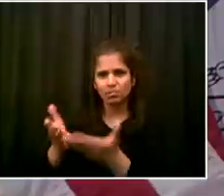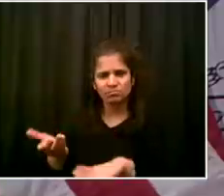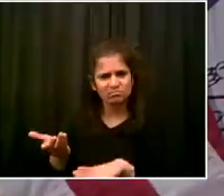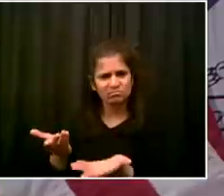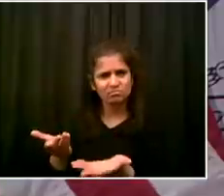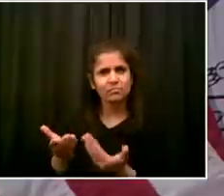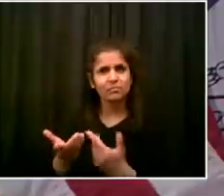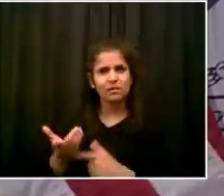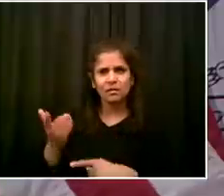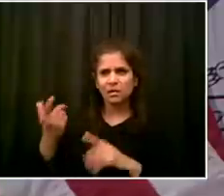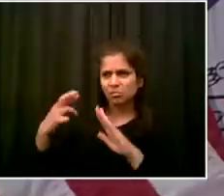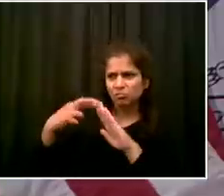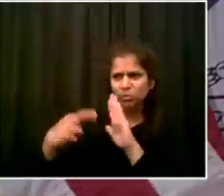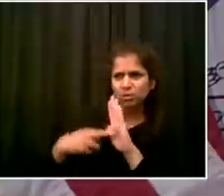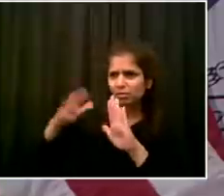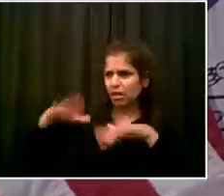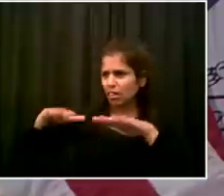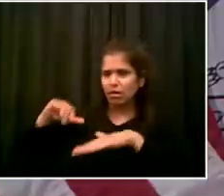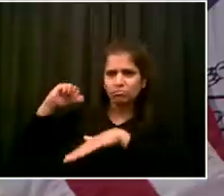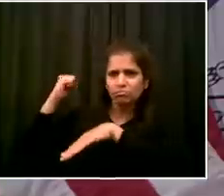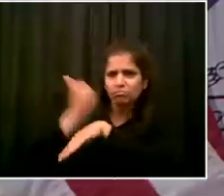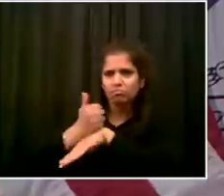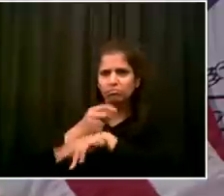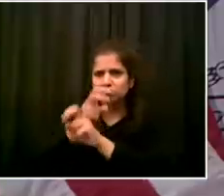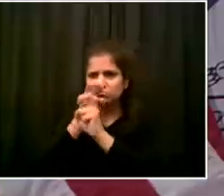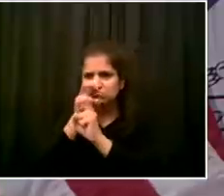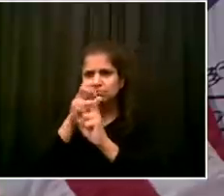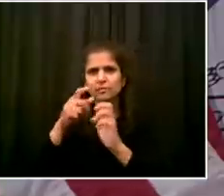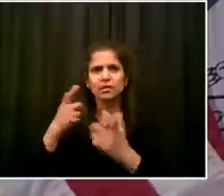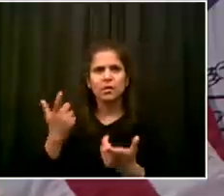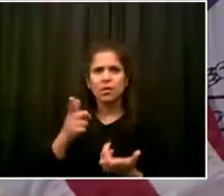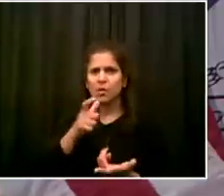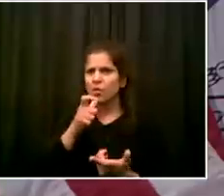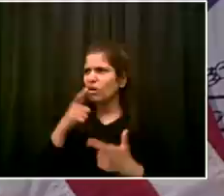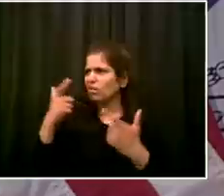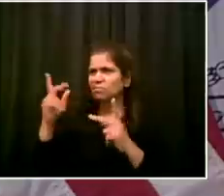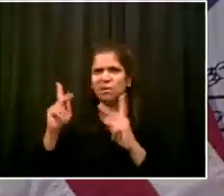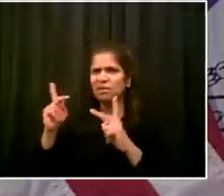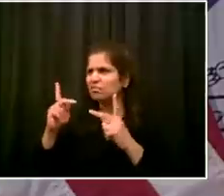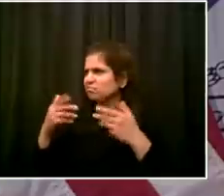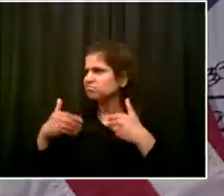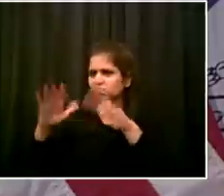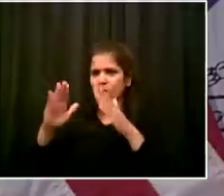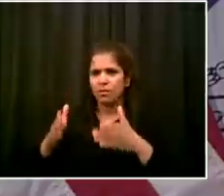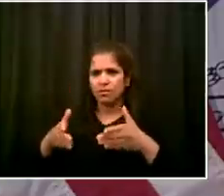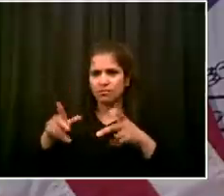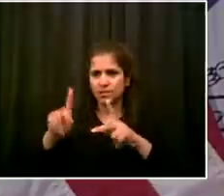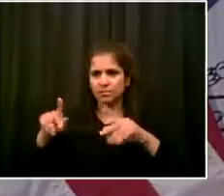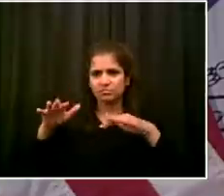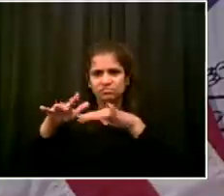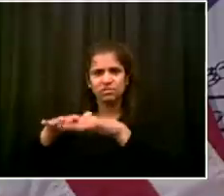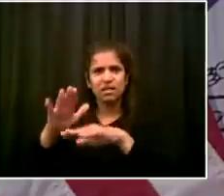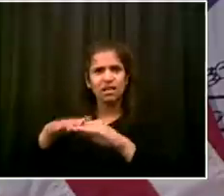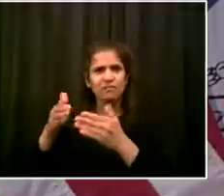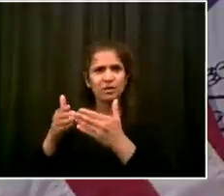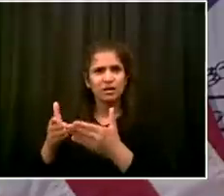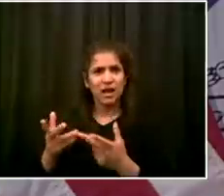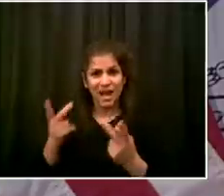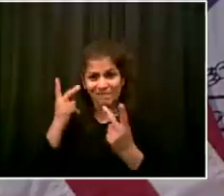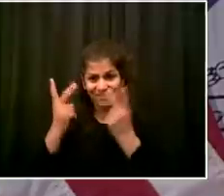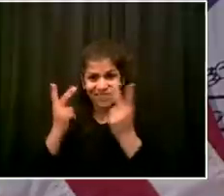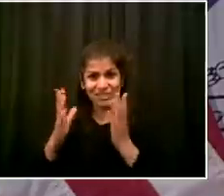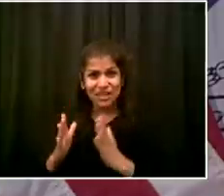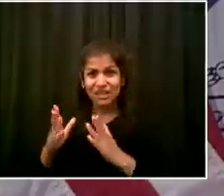York City? Who are these folks? Are they tourists? Are they New Yorkers who are going back to work anyway against advice? And does this also